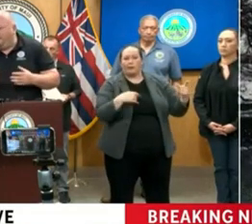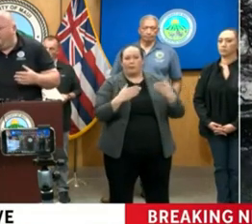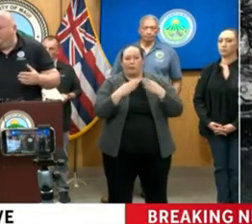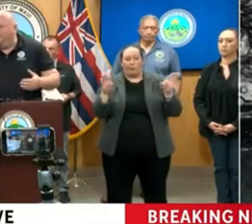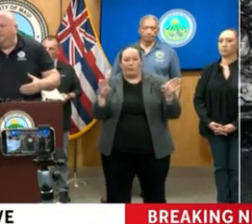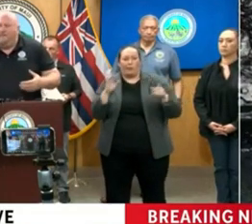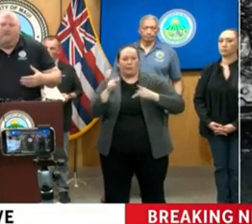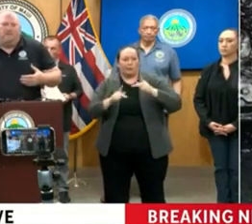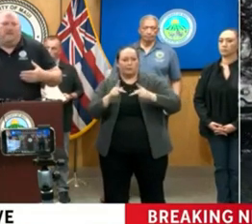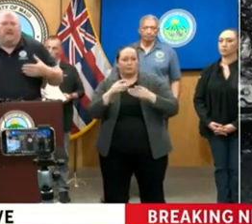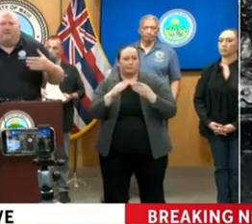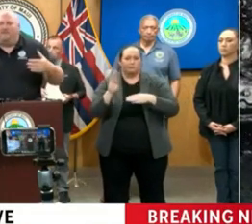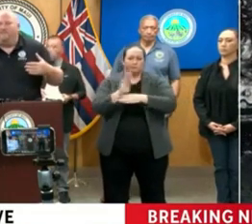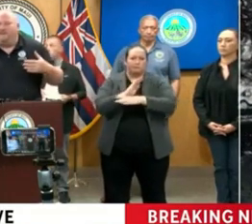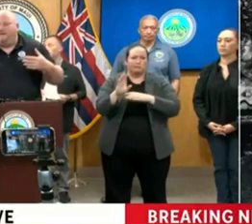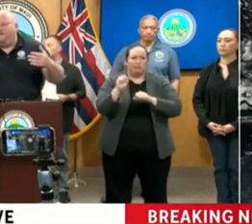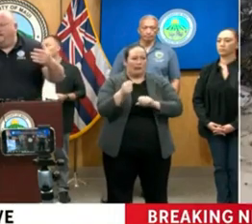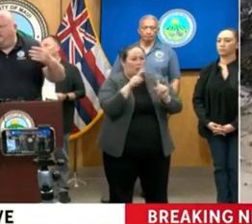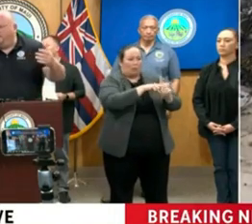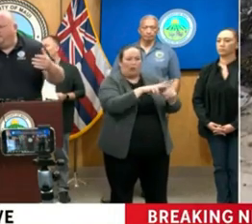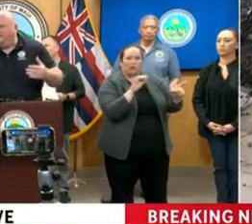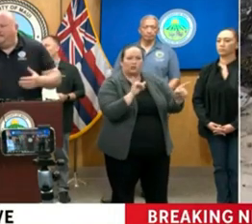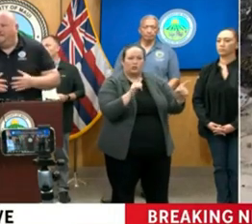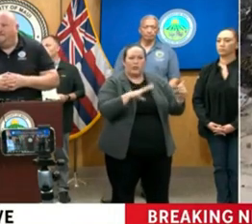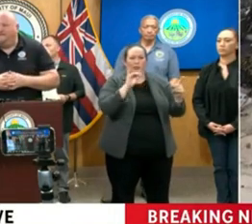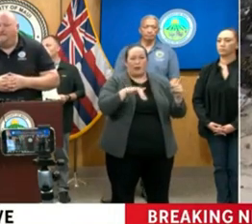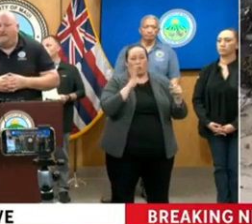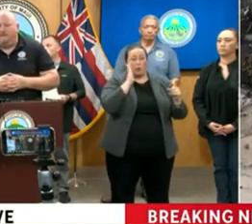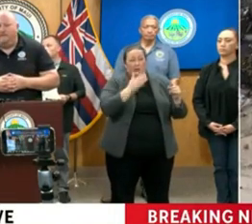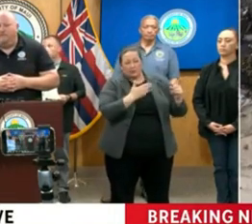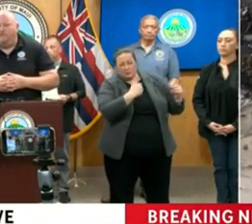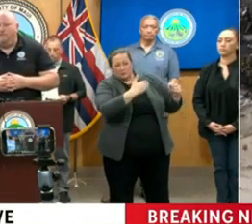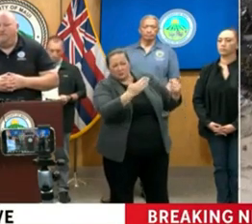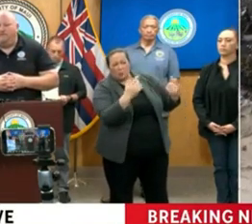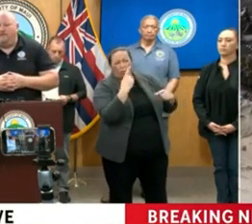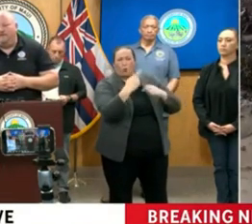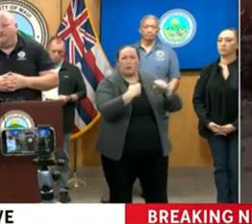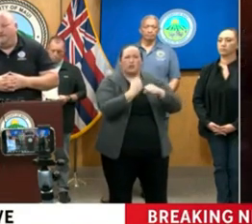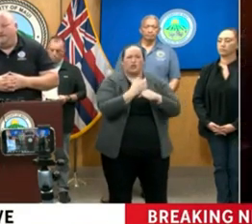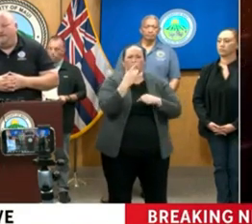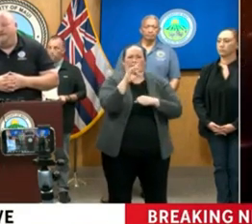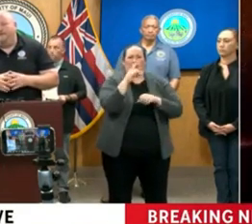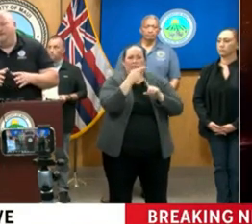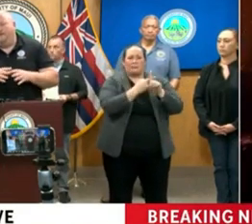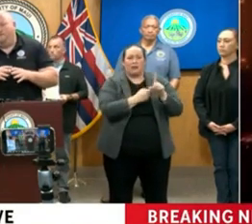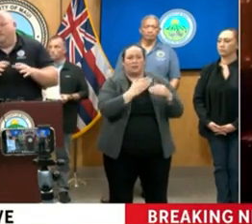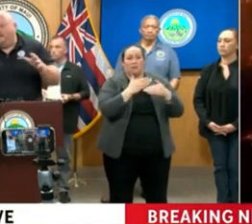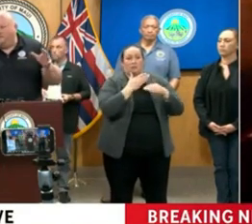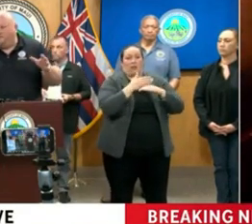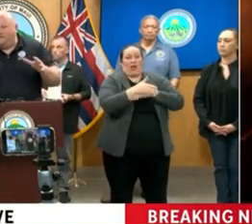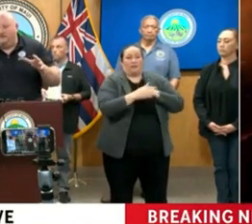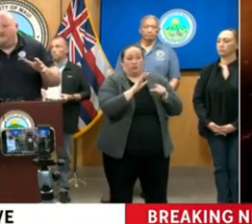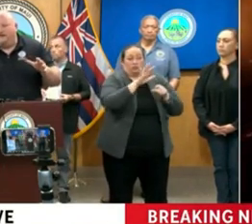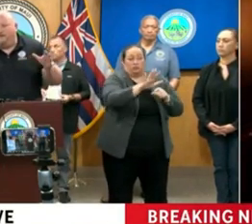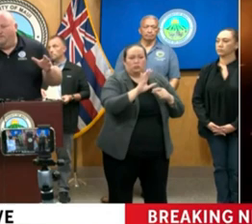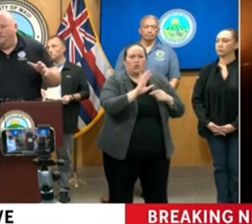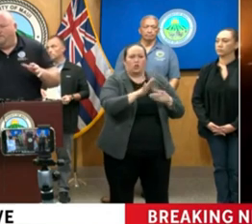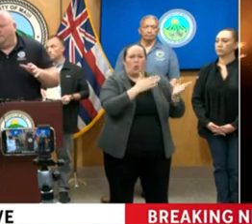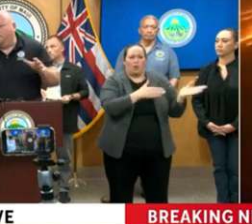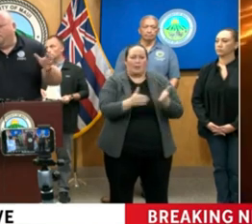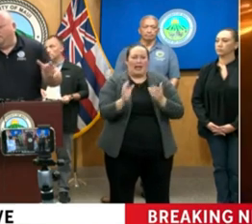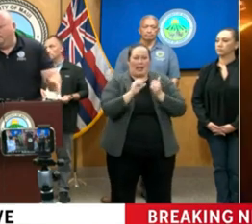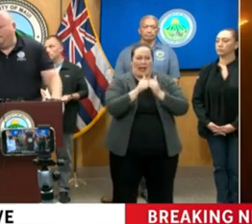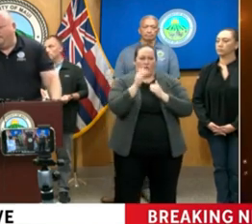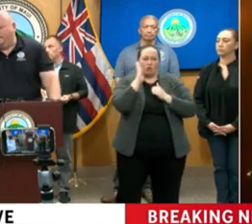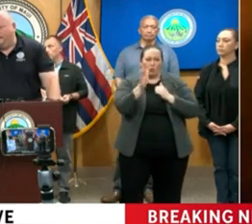over time. And that will probably really happen a year to 18 months down the timeline, once you really start identifying what the master plan is, how you're